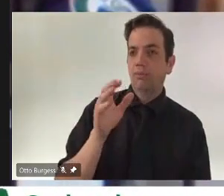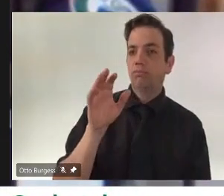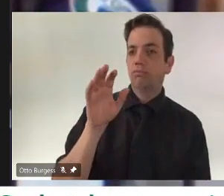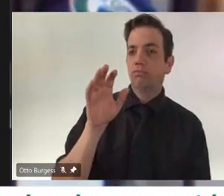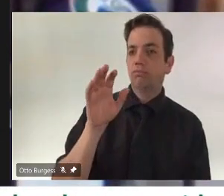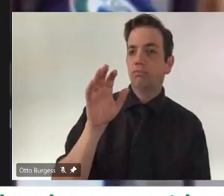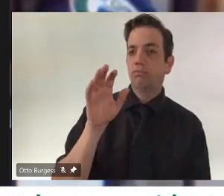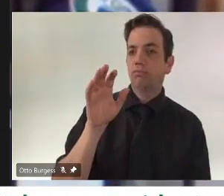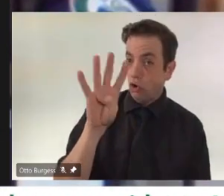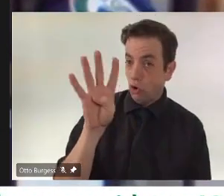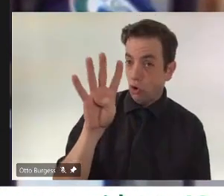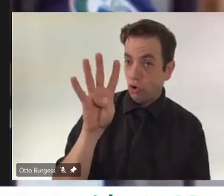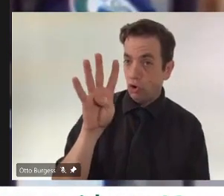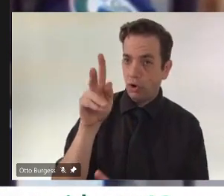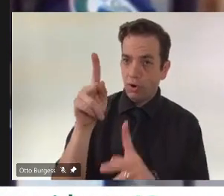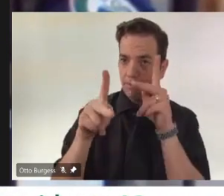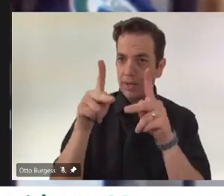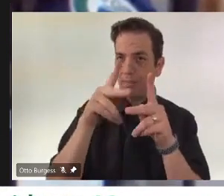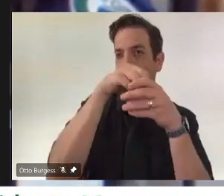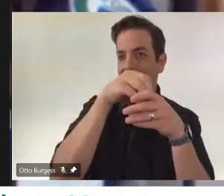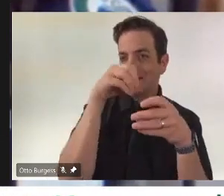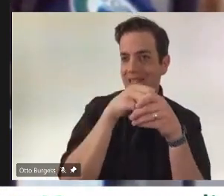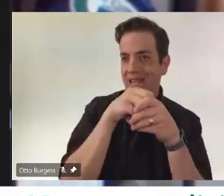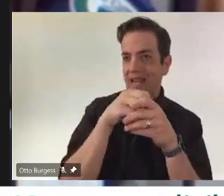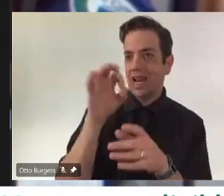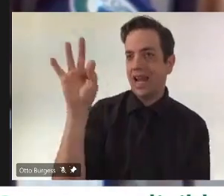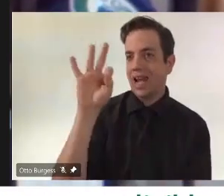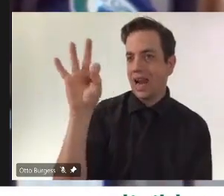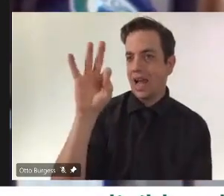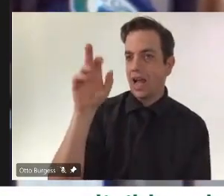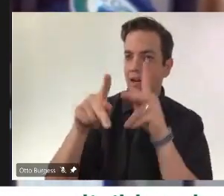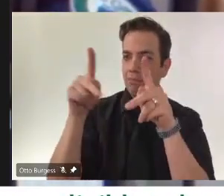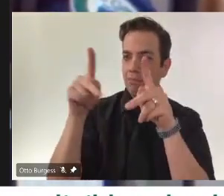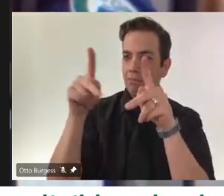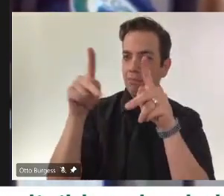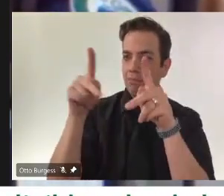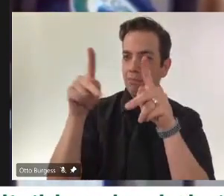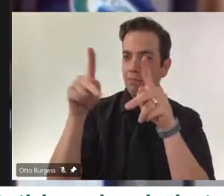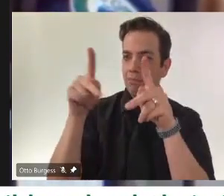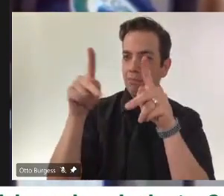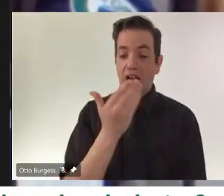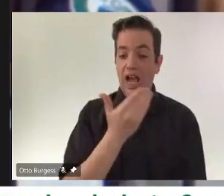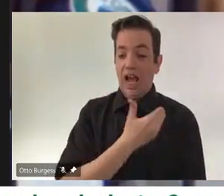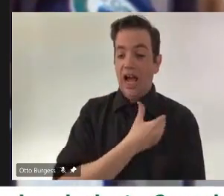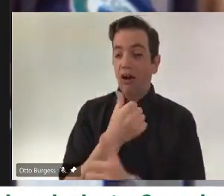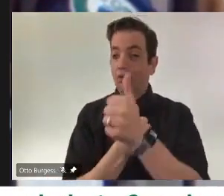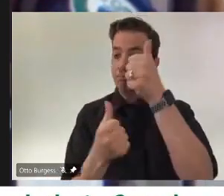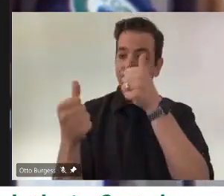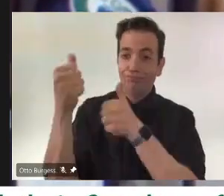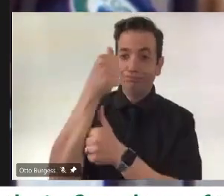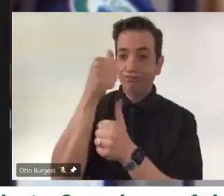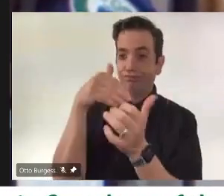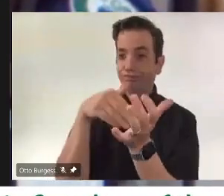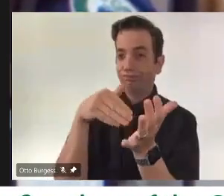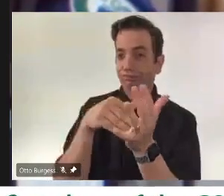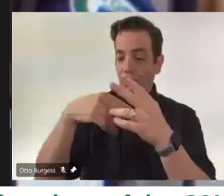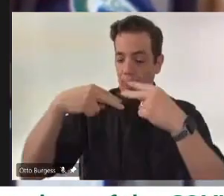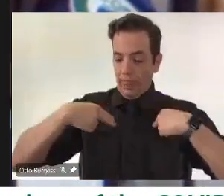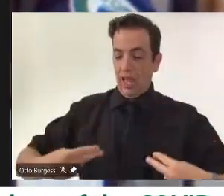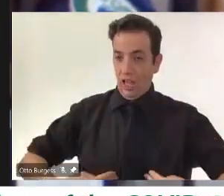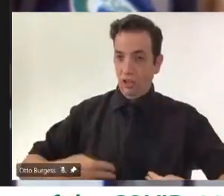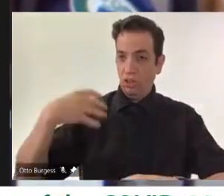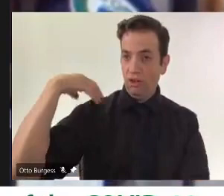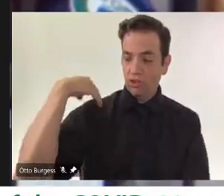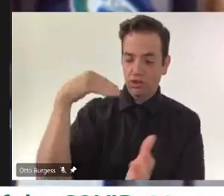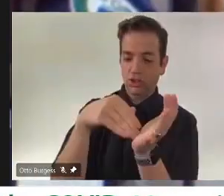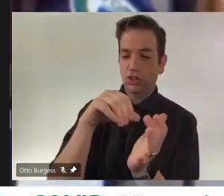Our Chief Medical Health Officer, Dr. Shahab, is still considering how restrictions may be relaxed further when we move to step three, which will